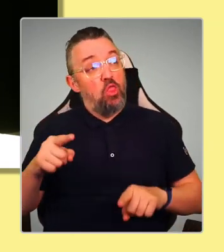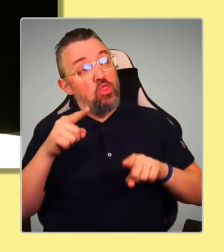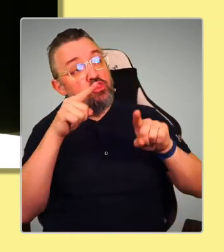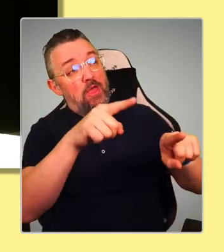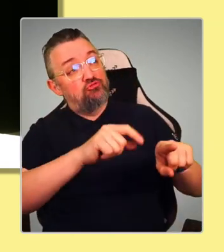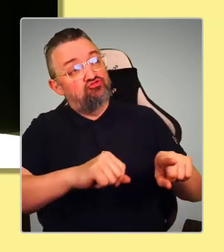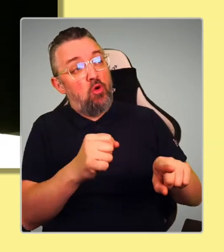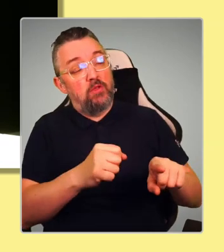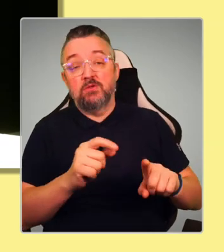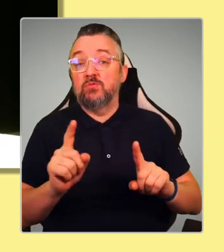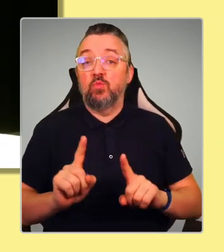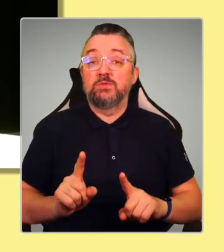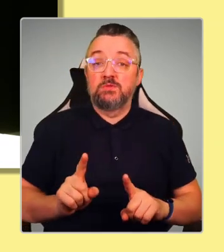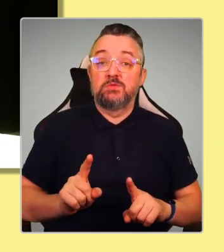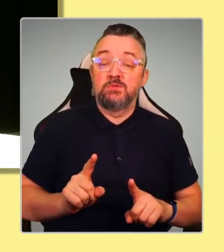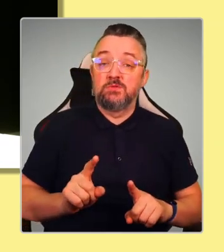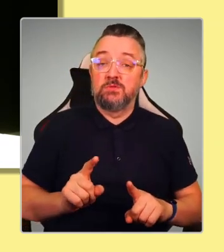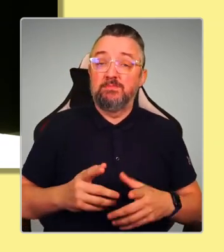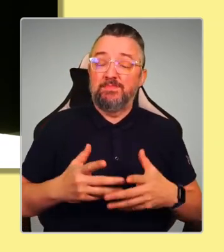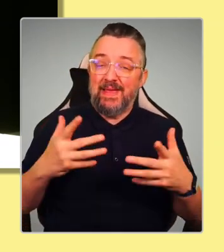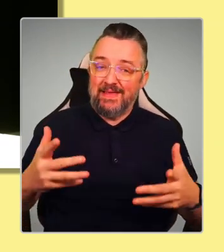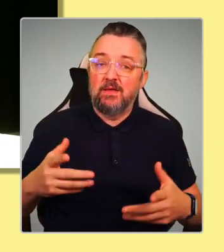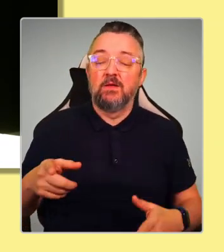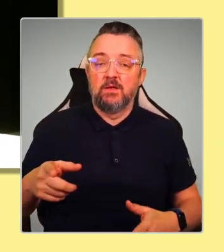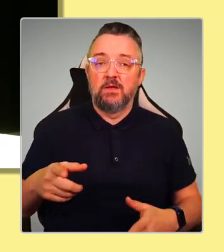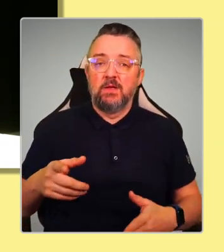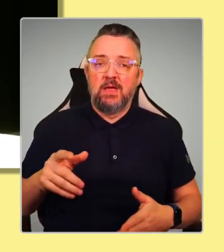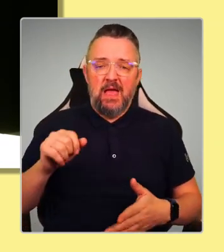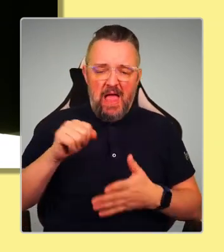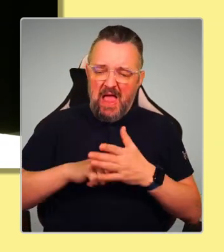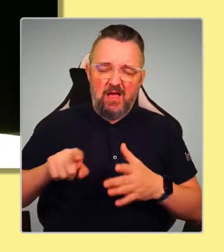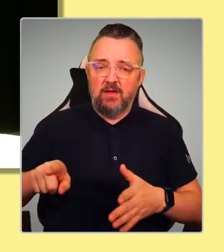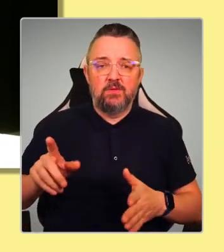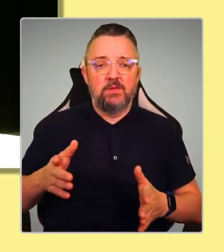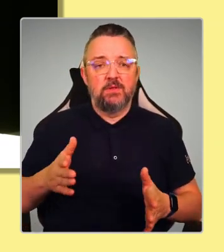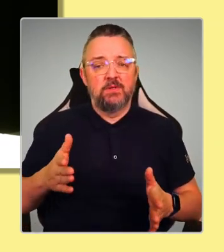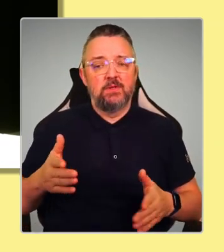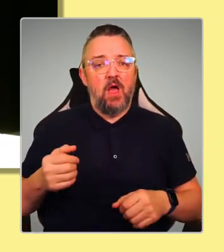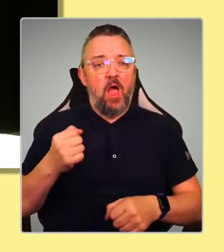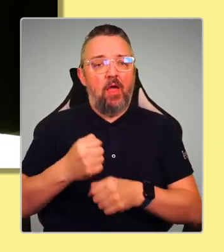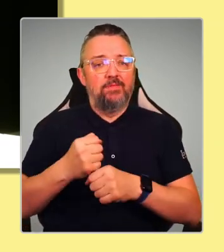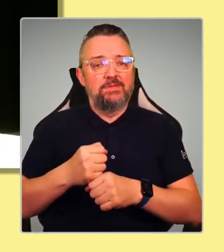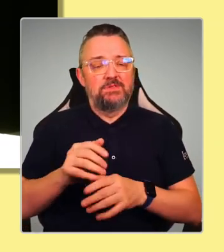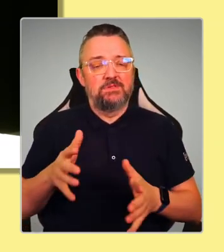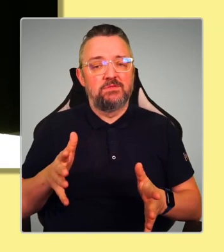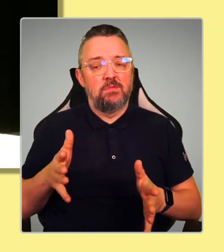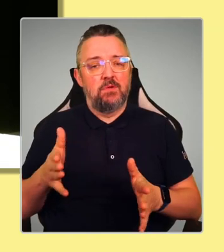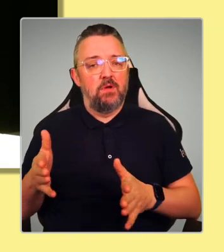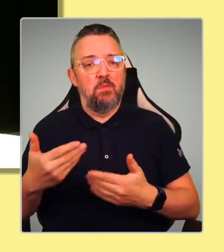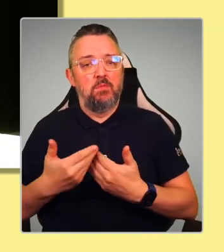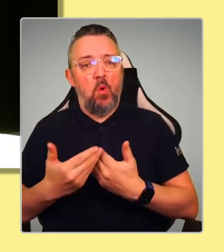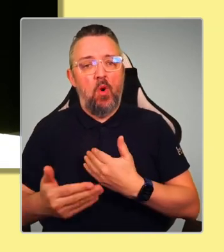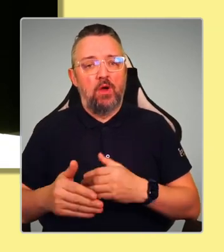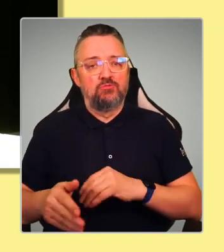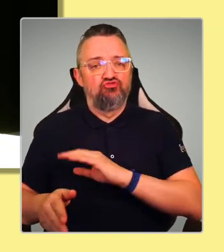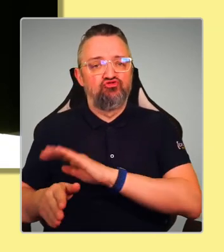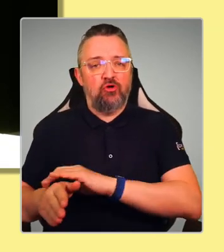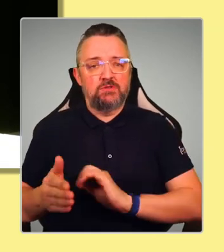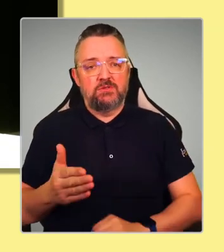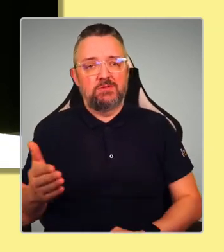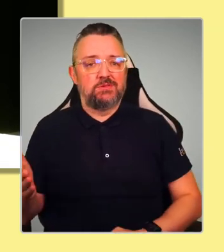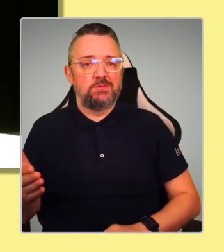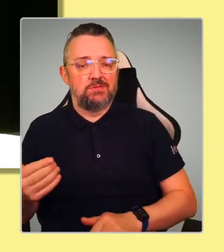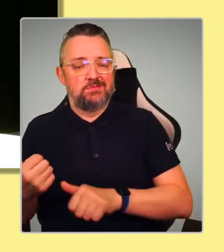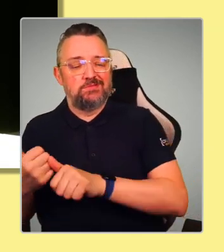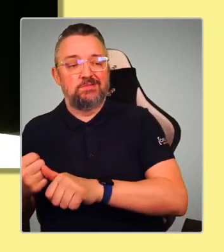progress, is a hard right government, a government lurching further and further to the right. I know you told us to